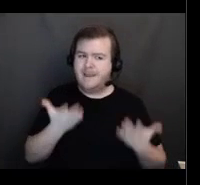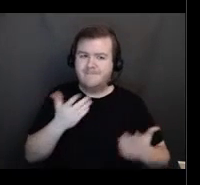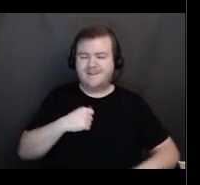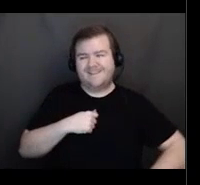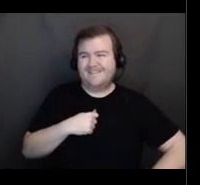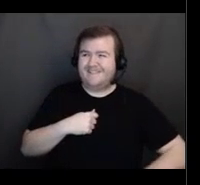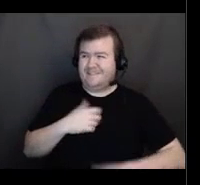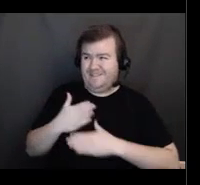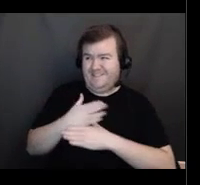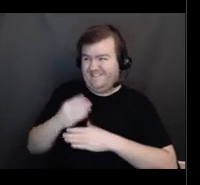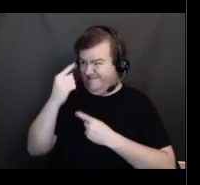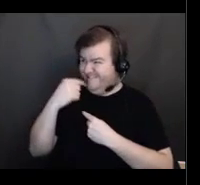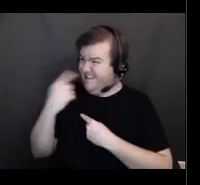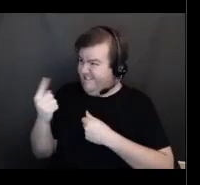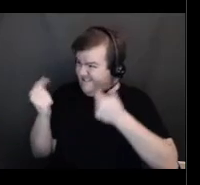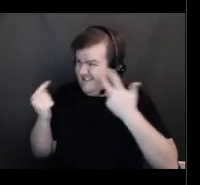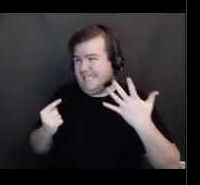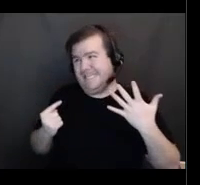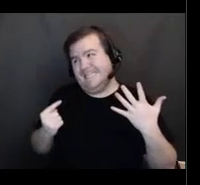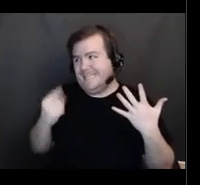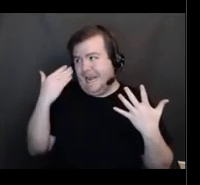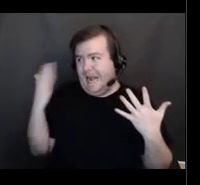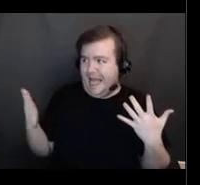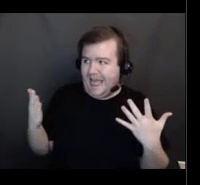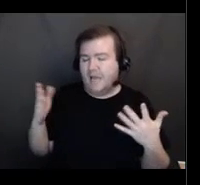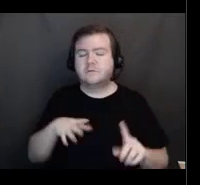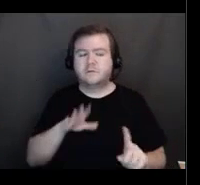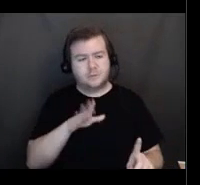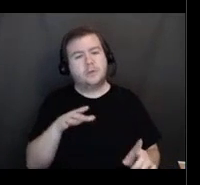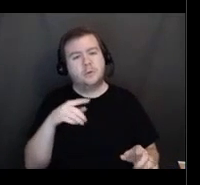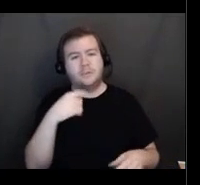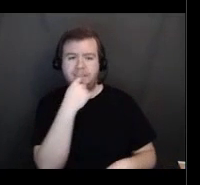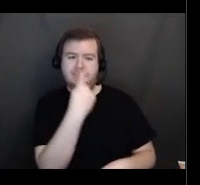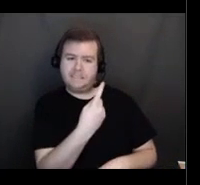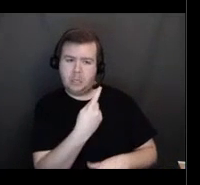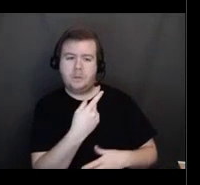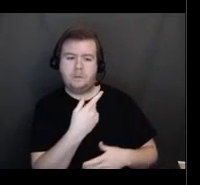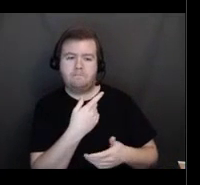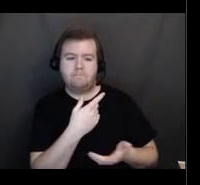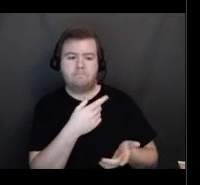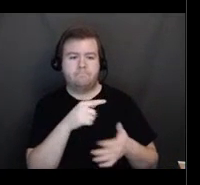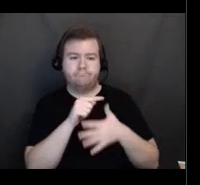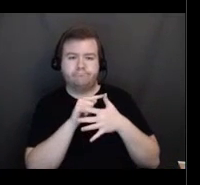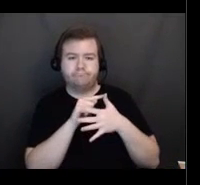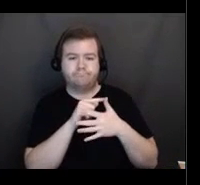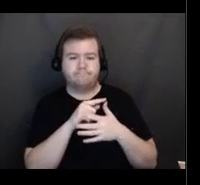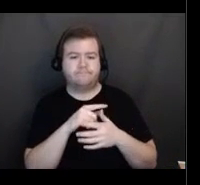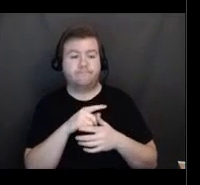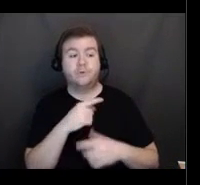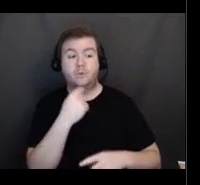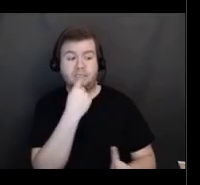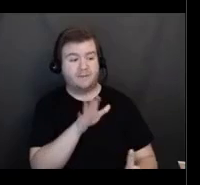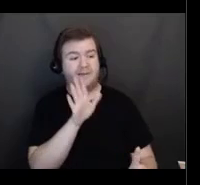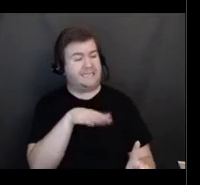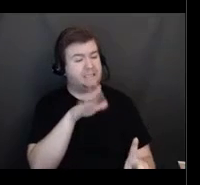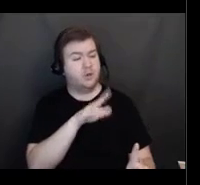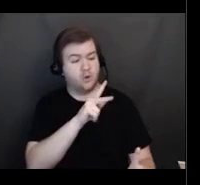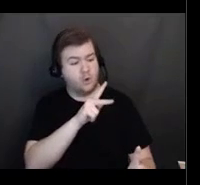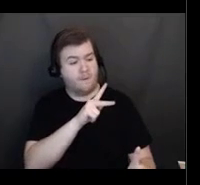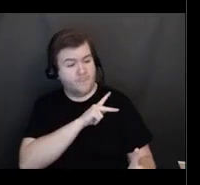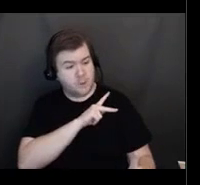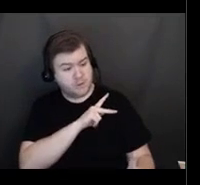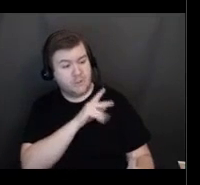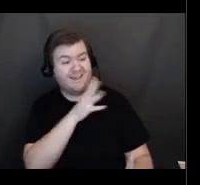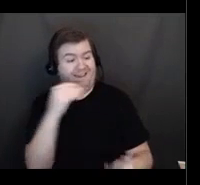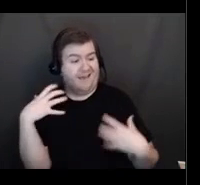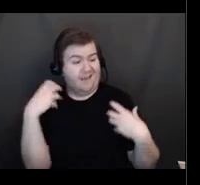expresses a concern regarding this, please communicate the following to the recipient. Your personal and health care